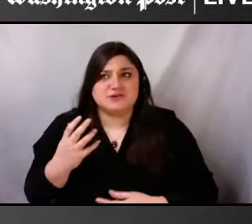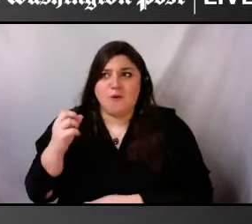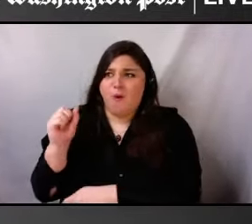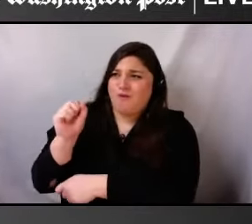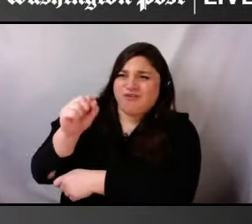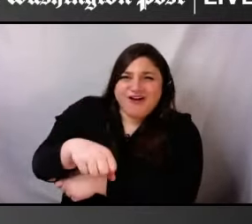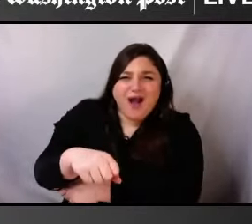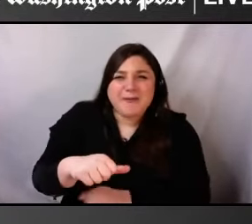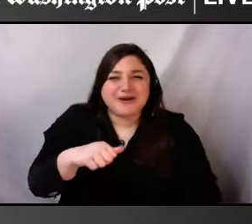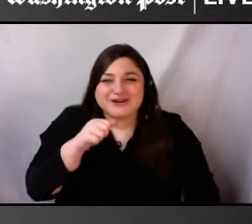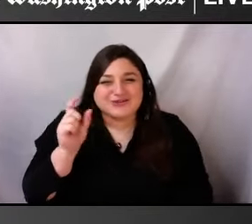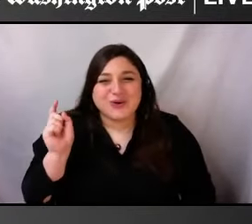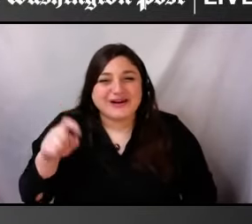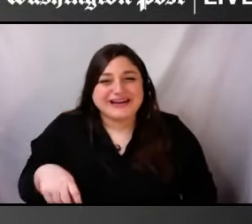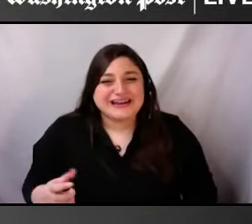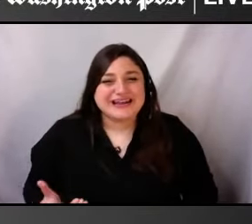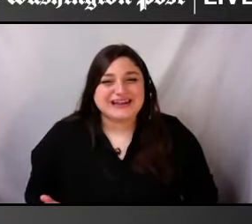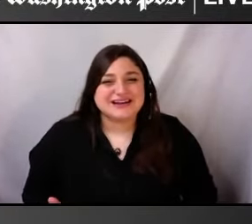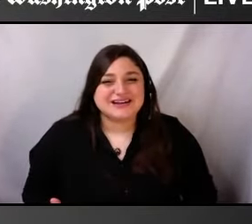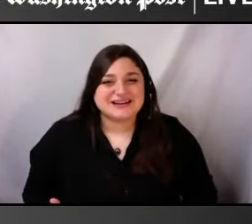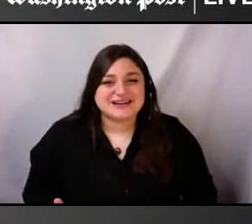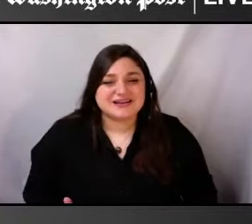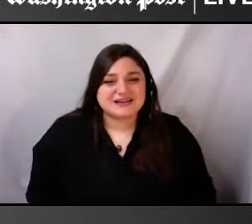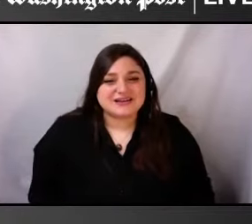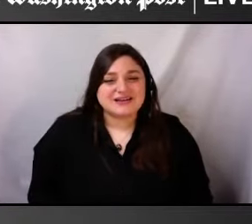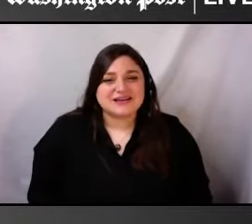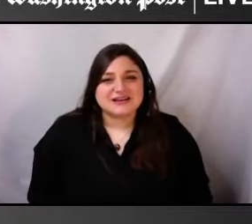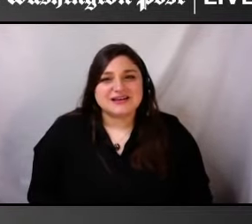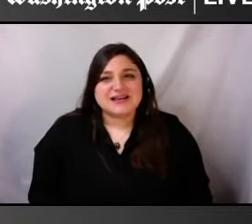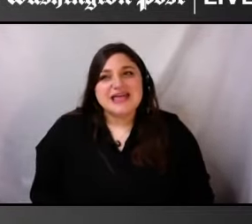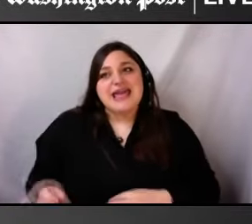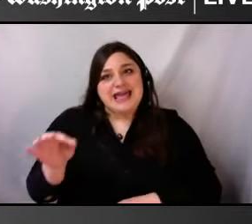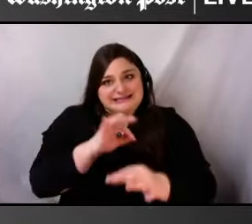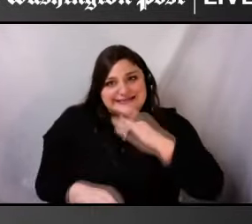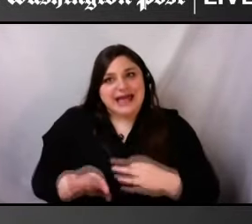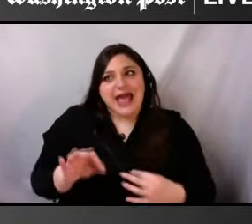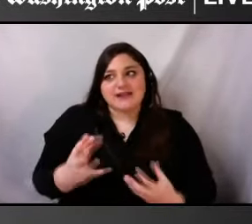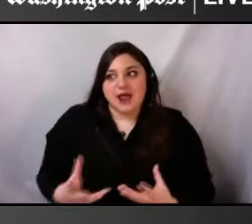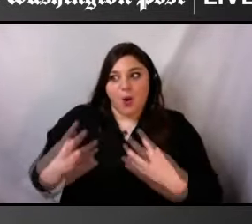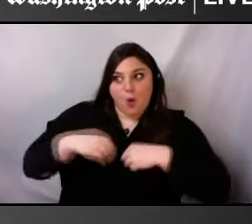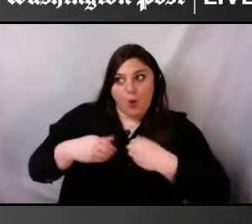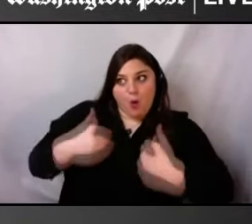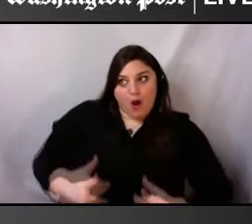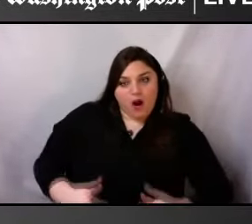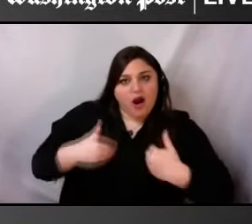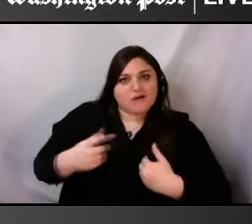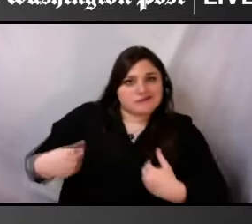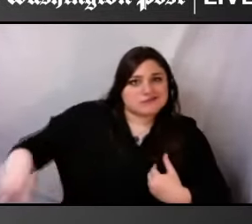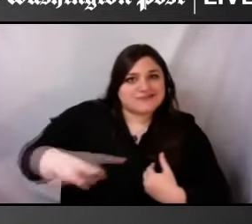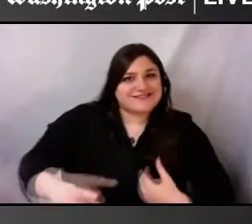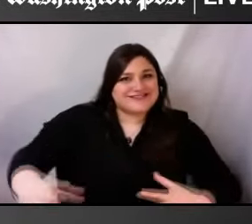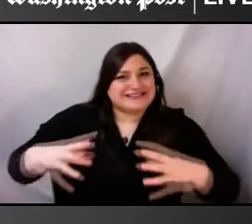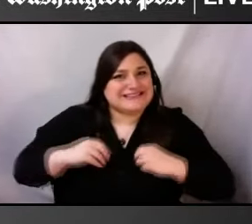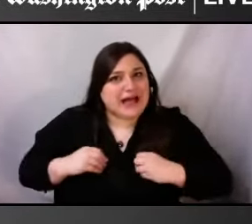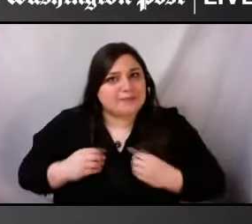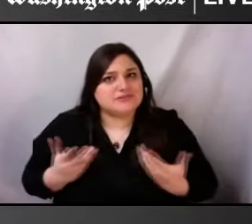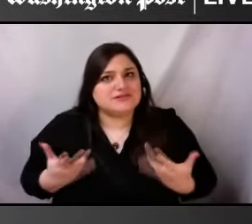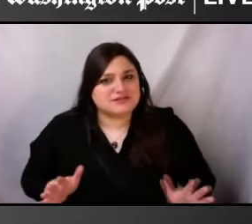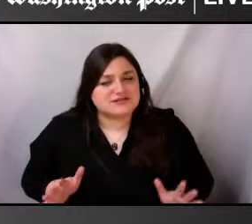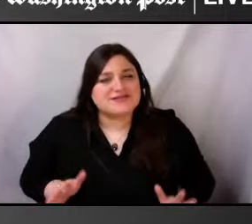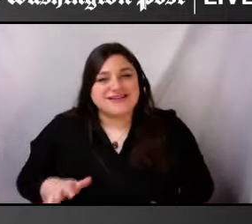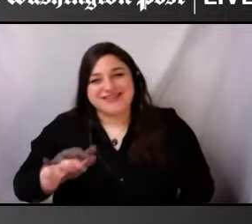needs to be overcome, but really to be accepted and to be embraced. And so, with that, I think there is